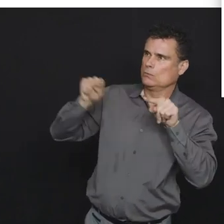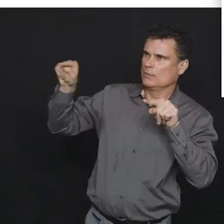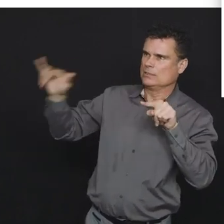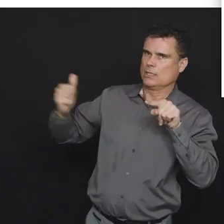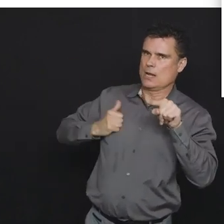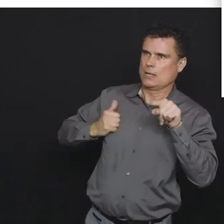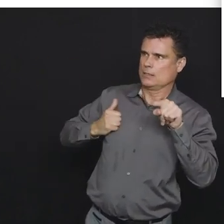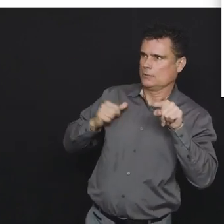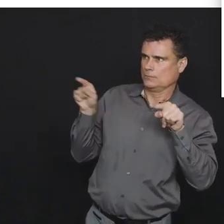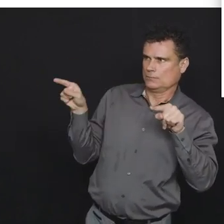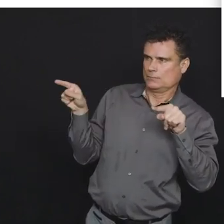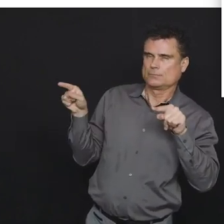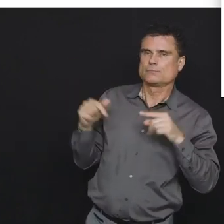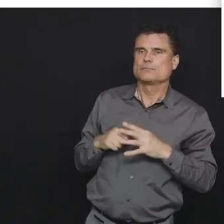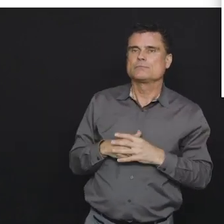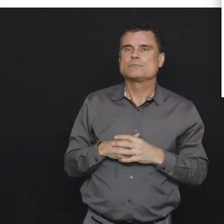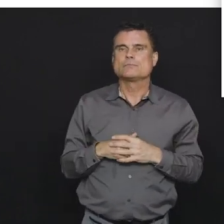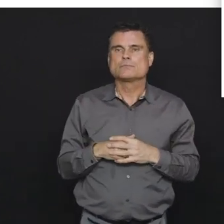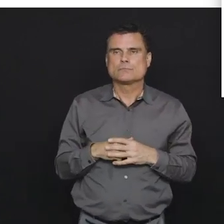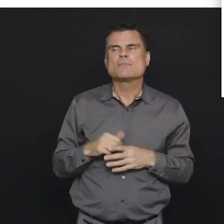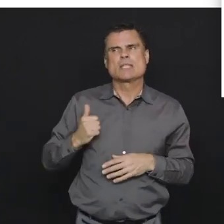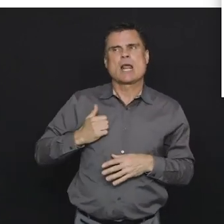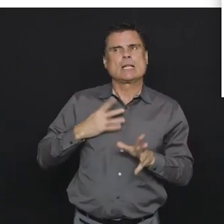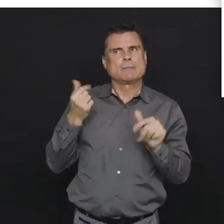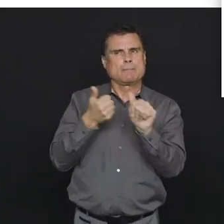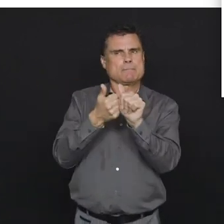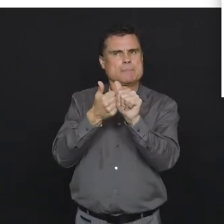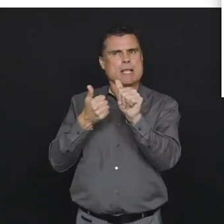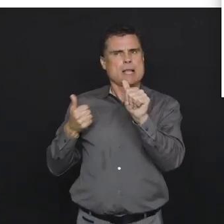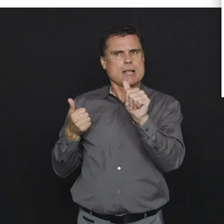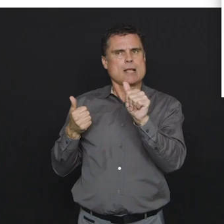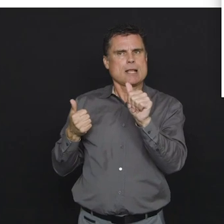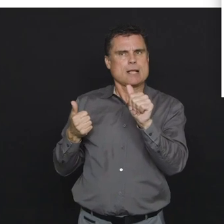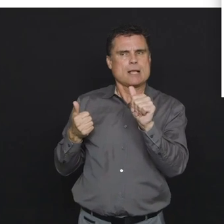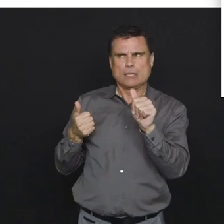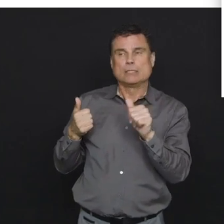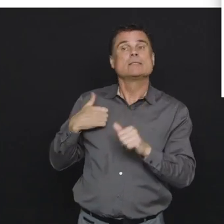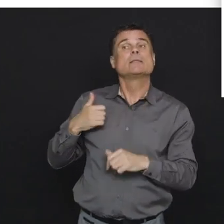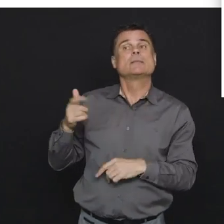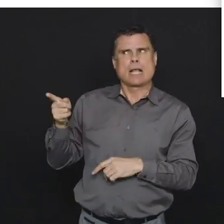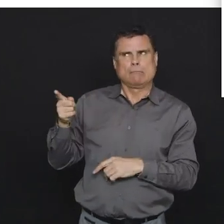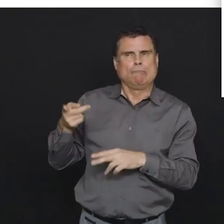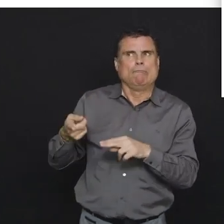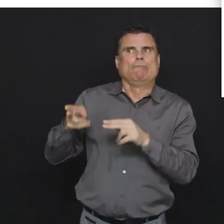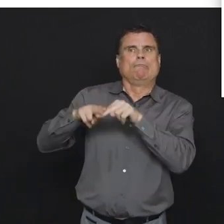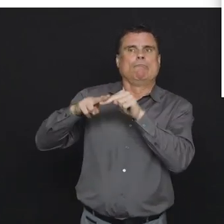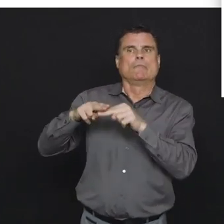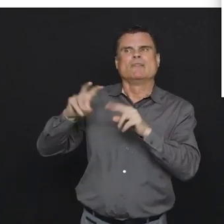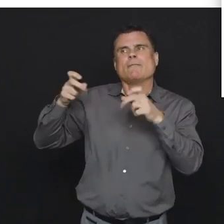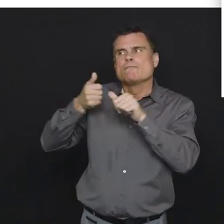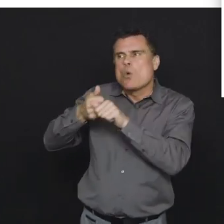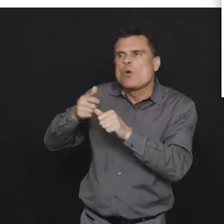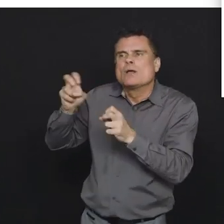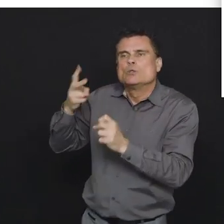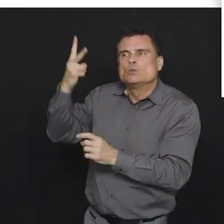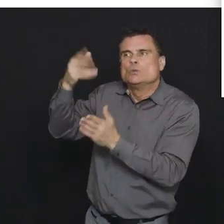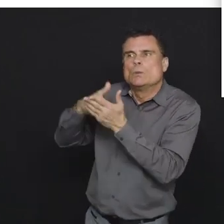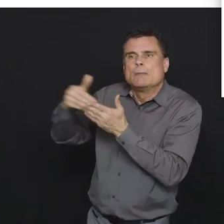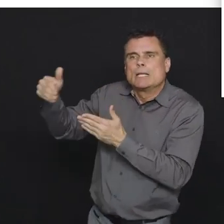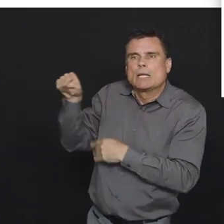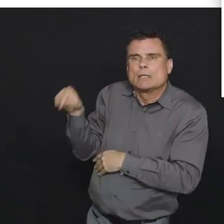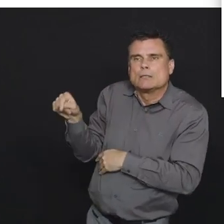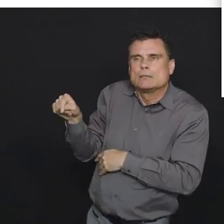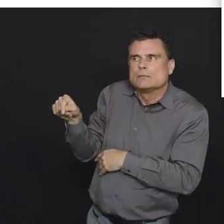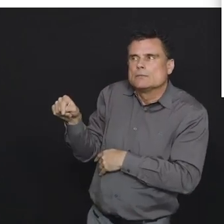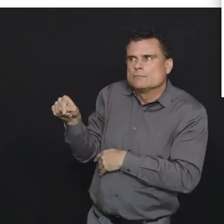again Canada as a whole was farther behind in in reaching that two cases per million rate and the